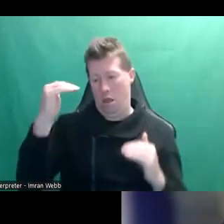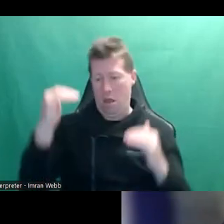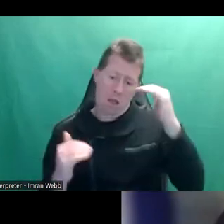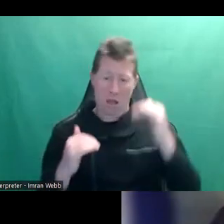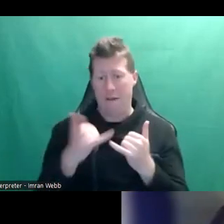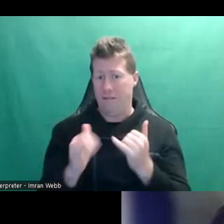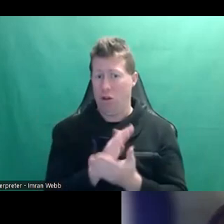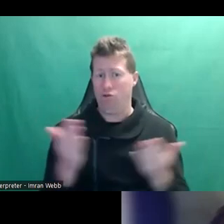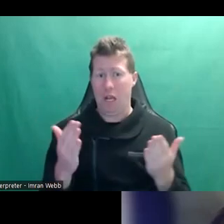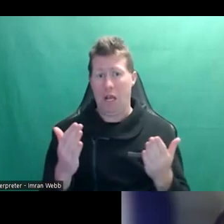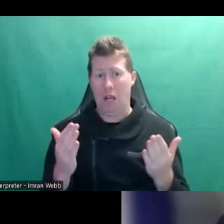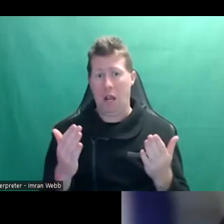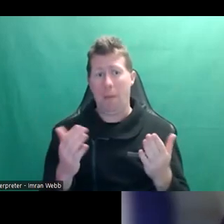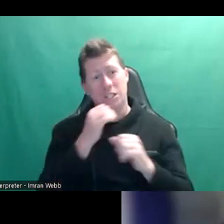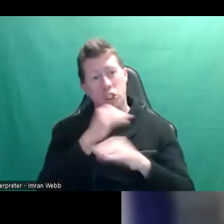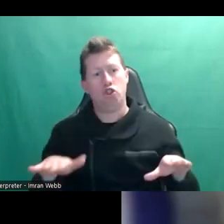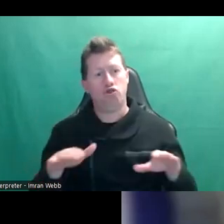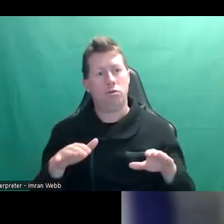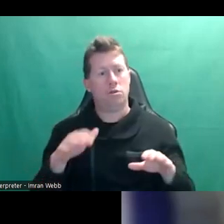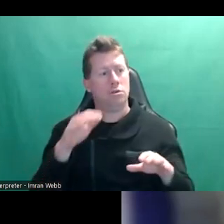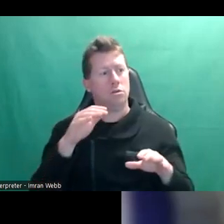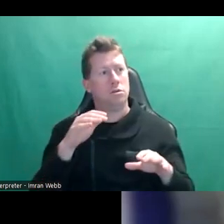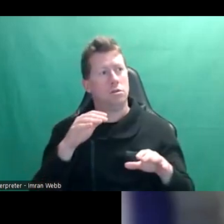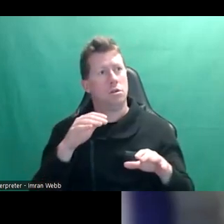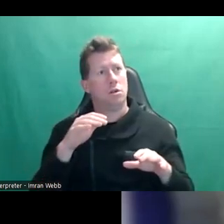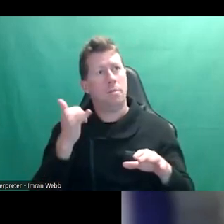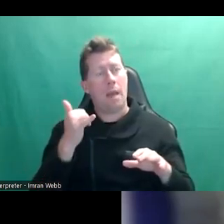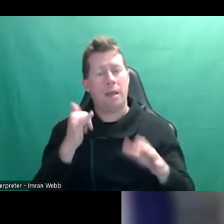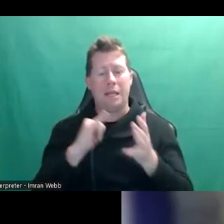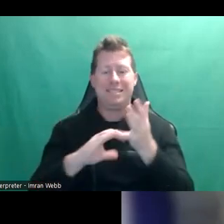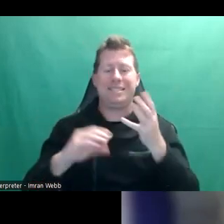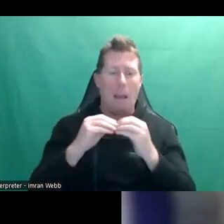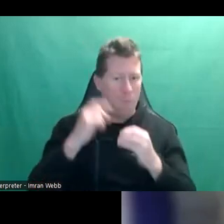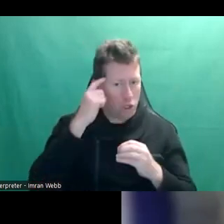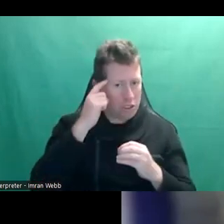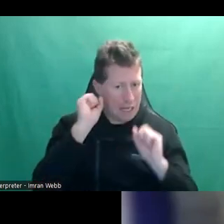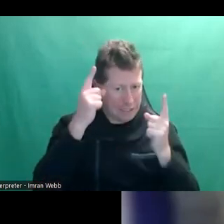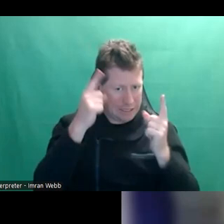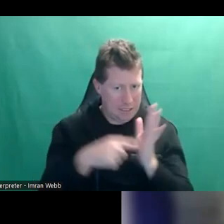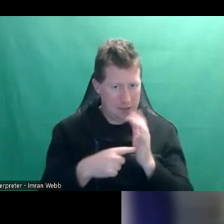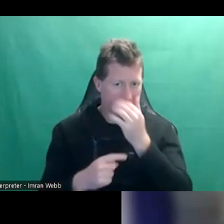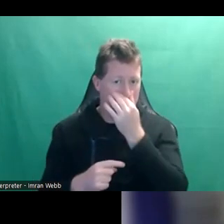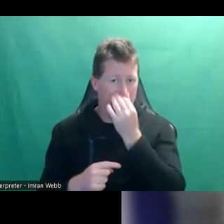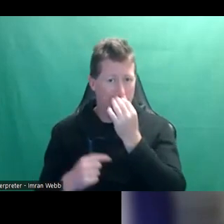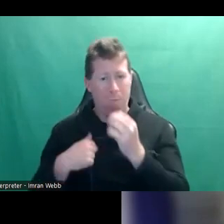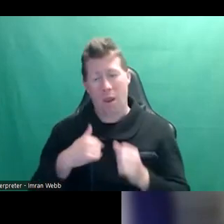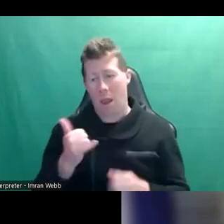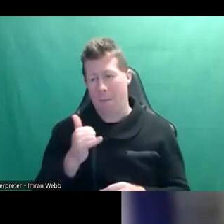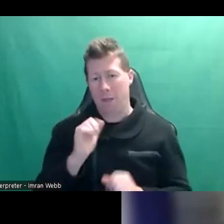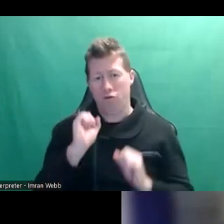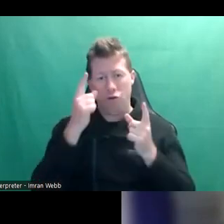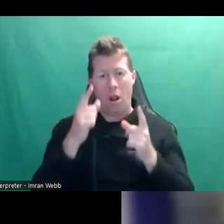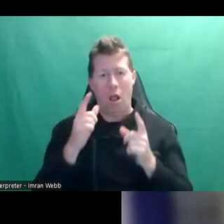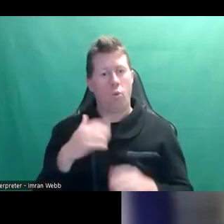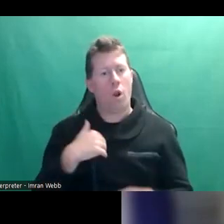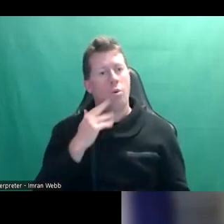know that. Well, perhaps they won't consciously know that when they're that young. Something I think you, I think I realised it when I was about almost 18,